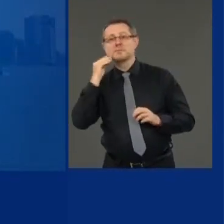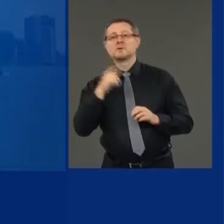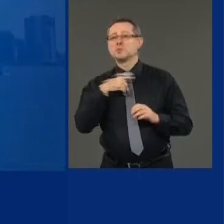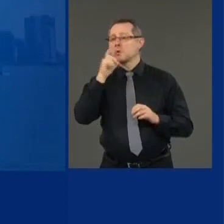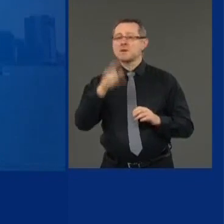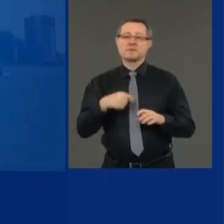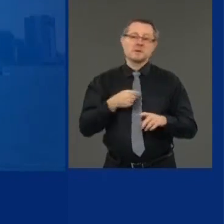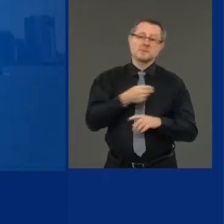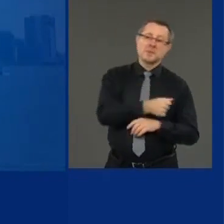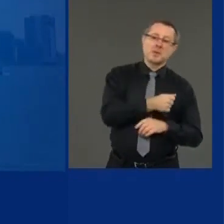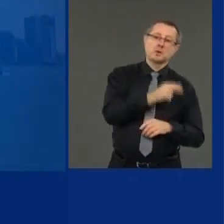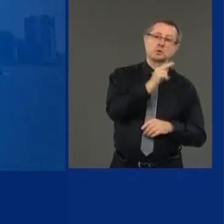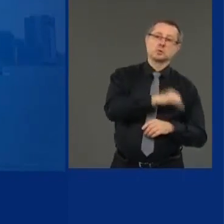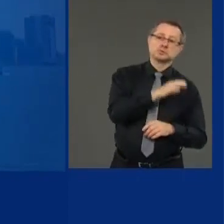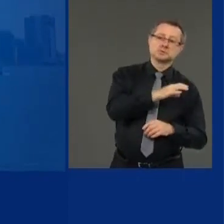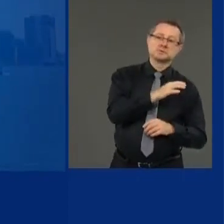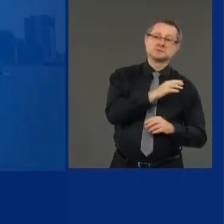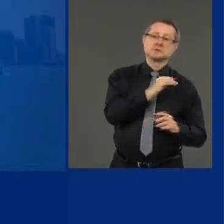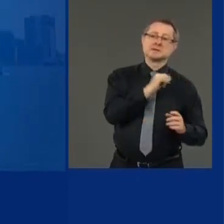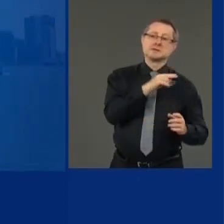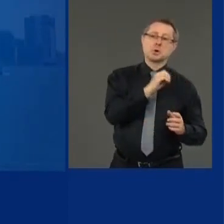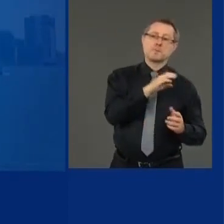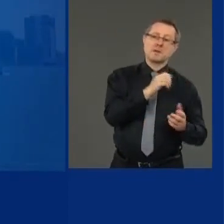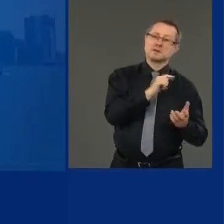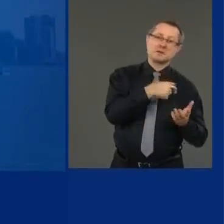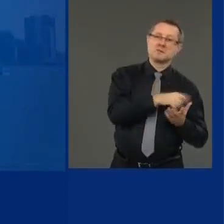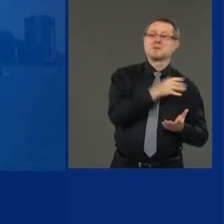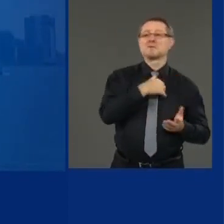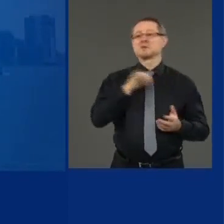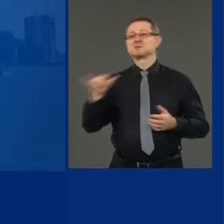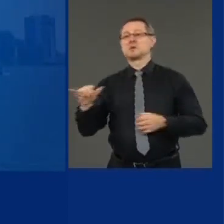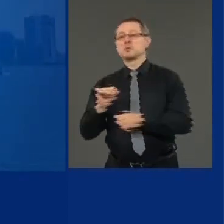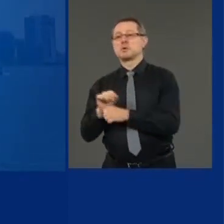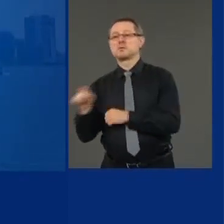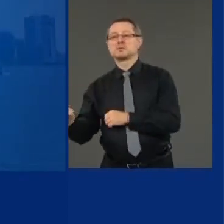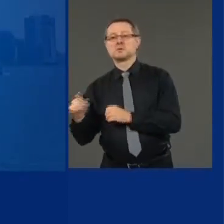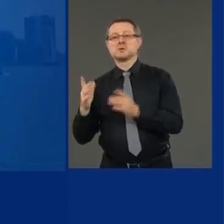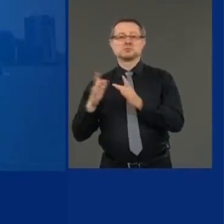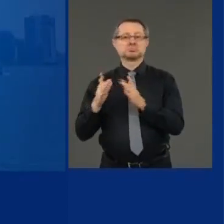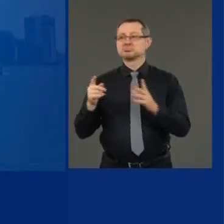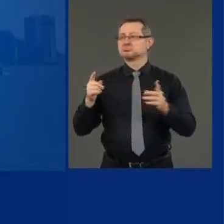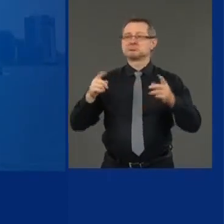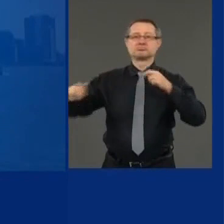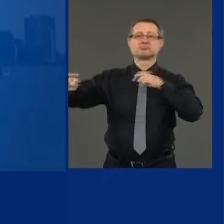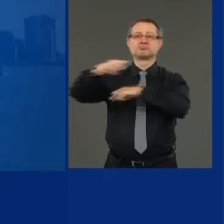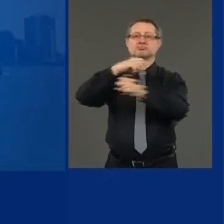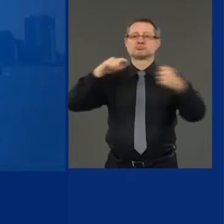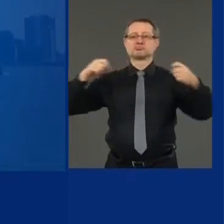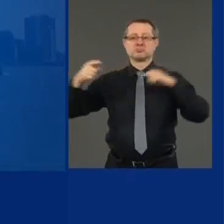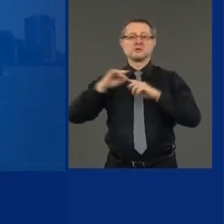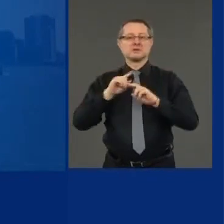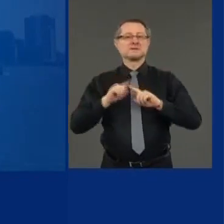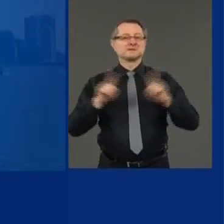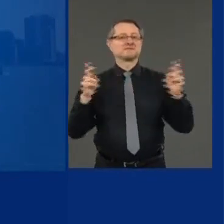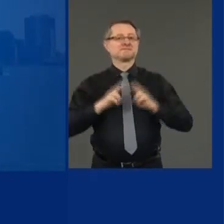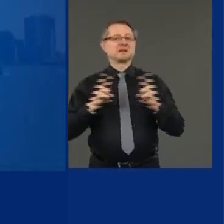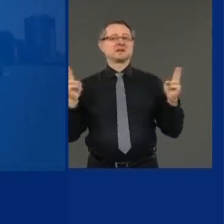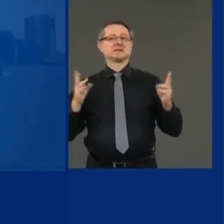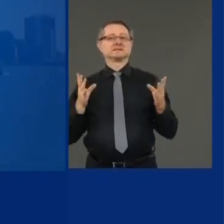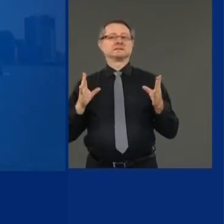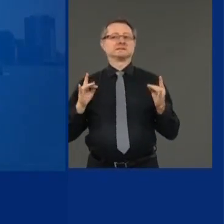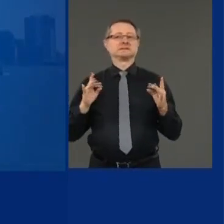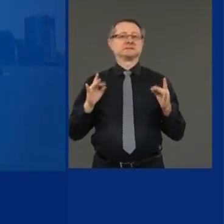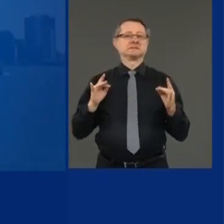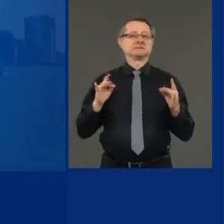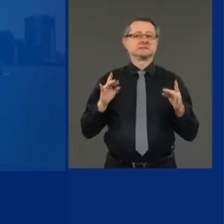tax. So this is a very delicate, uh, moment that we're in. You put on top of that,